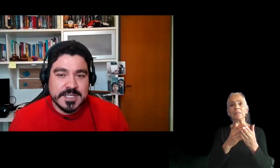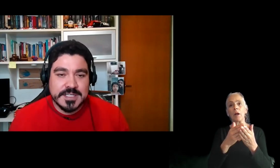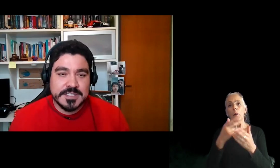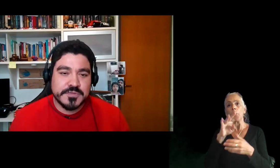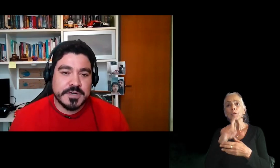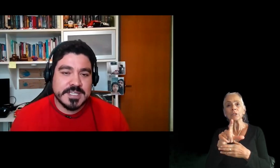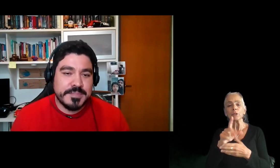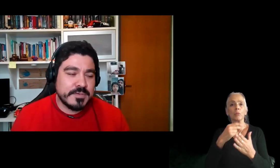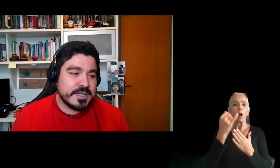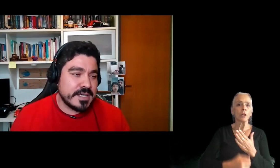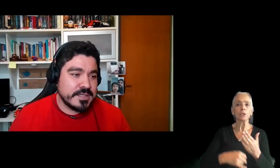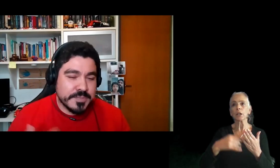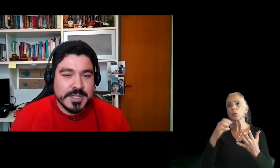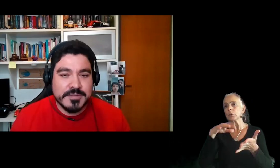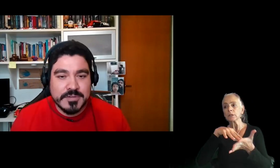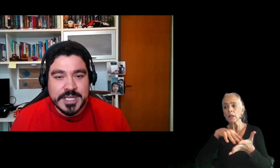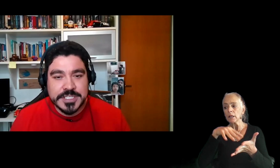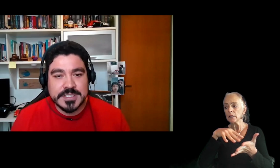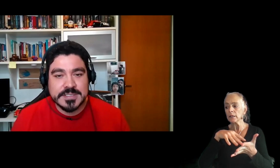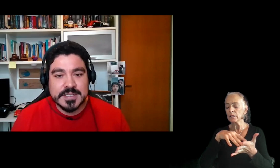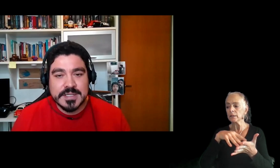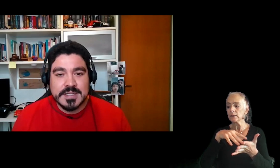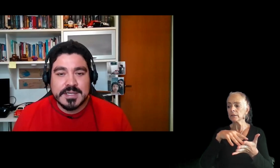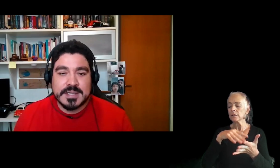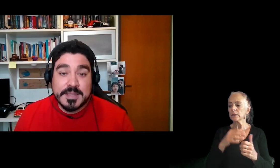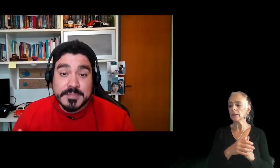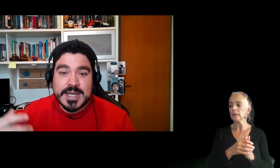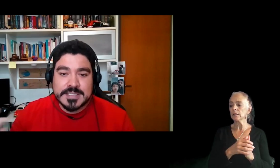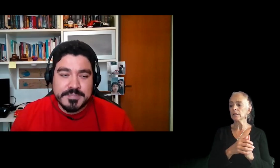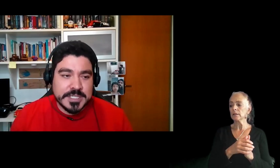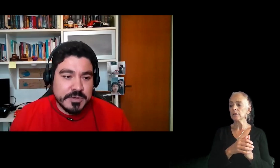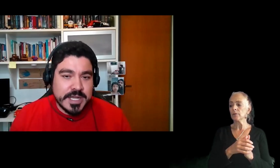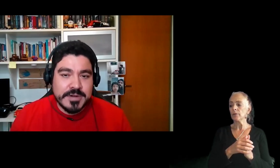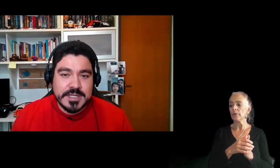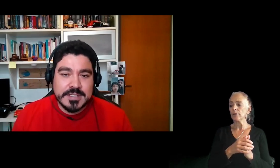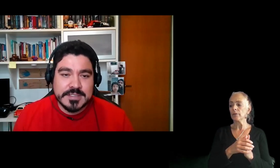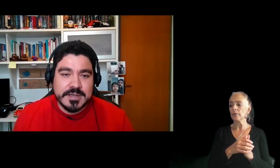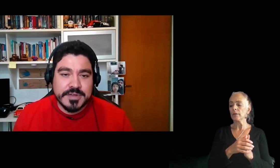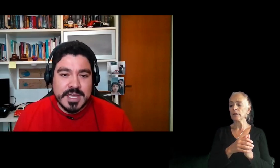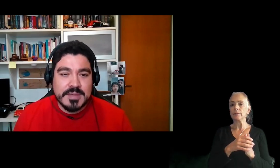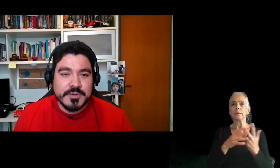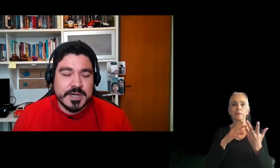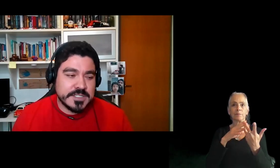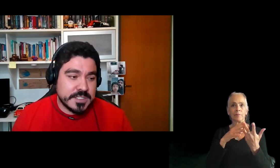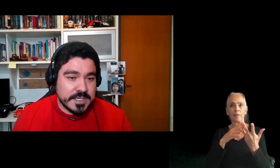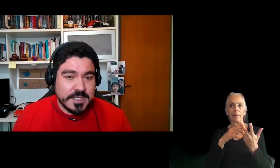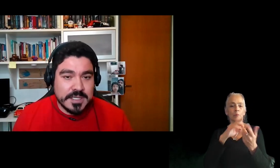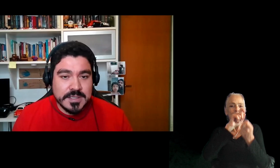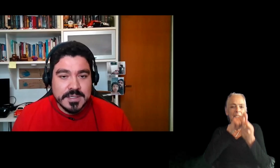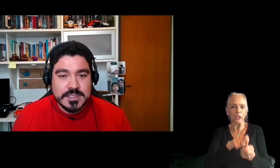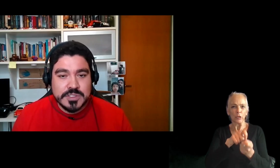or studies, for example, usability evaluation. Keep in mind the particularities of the game or